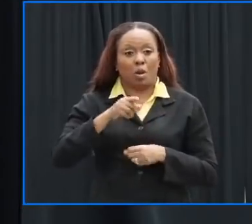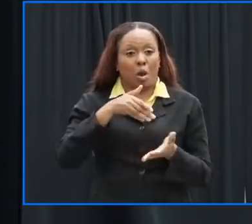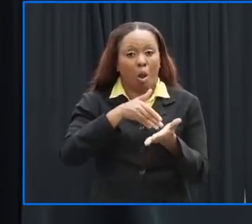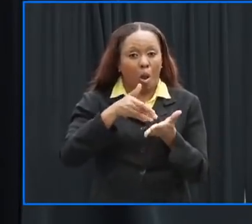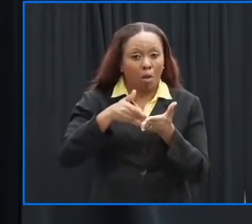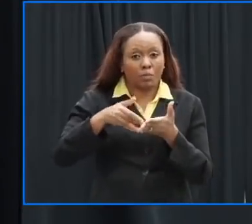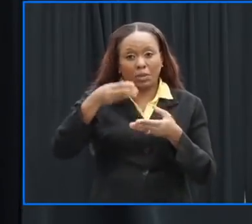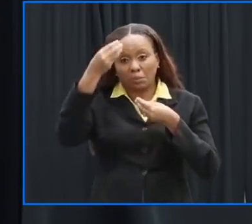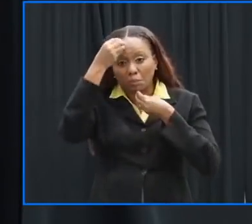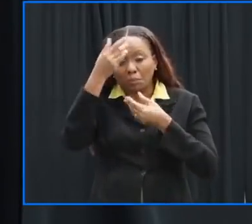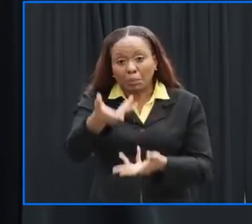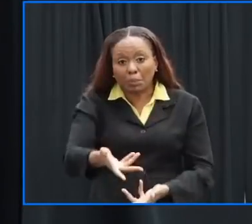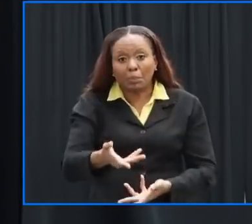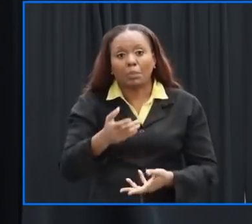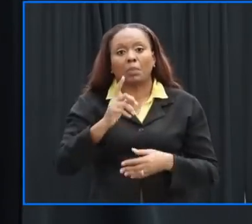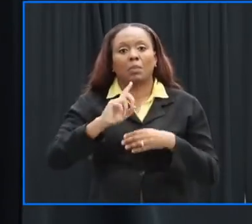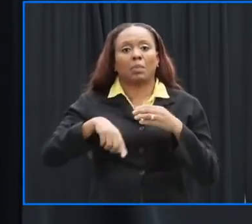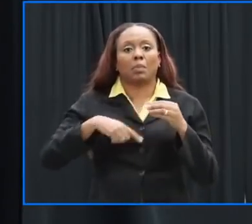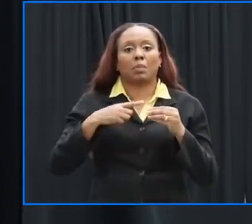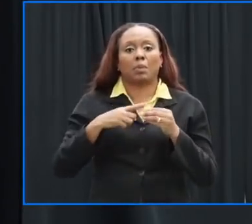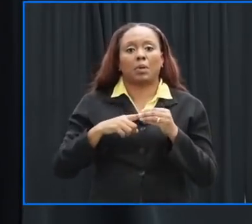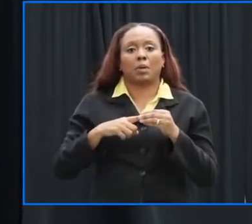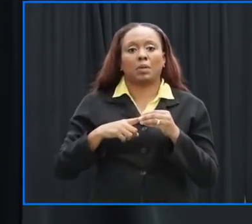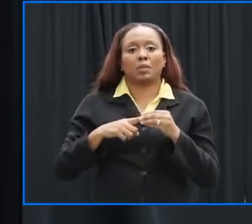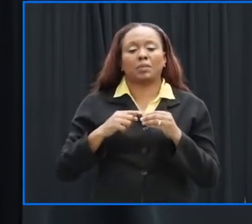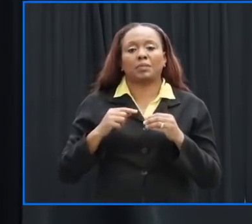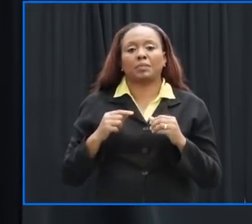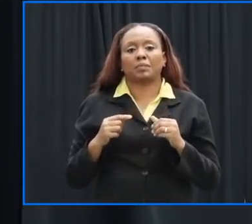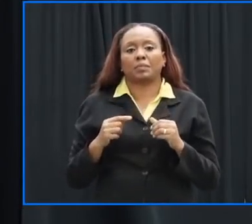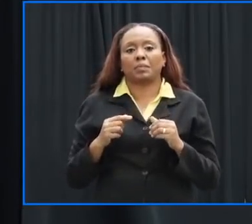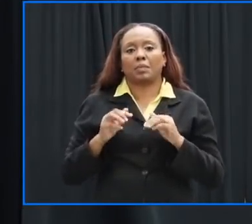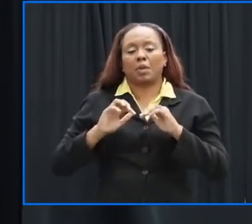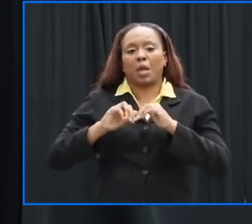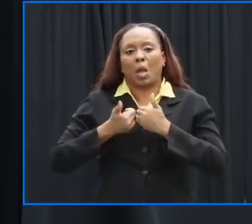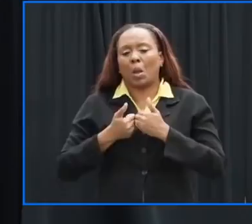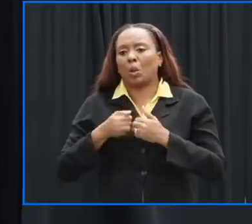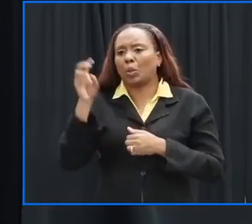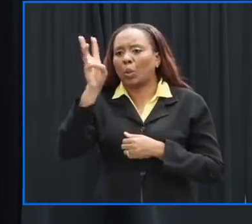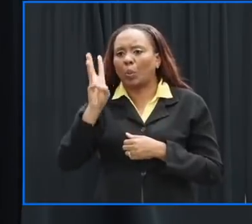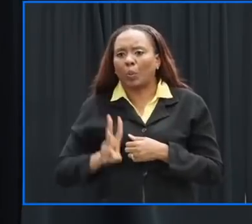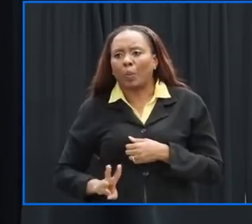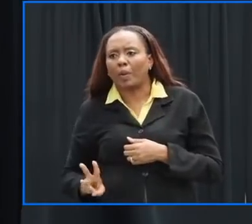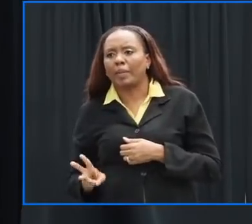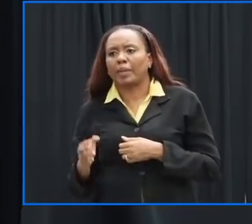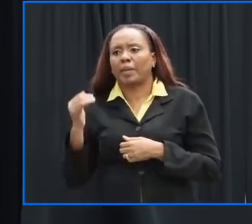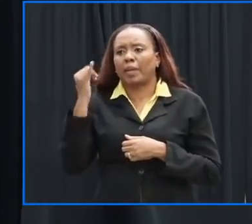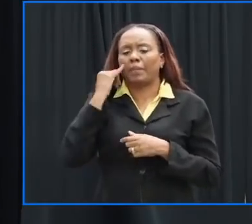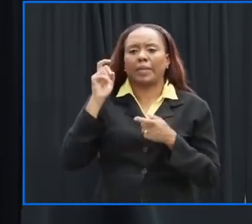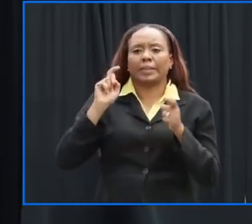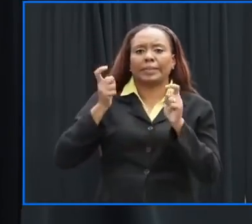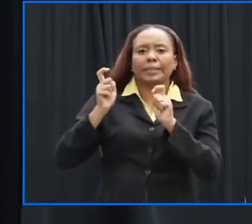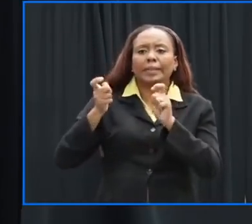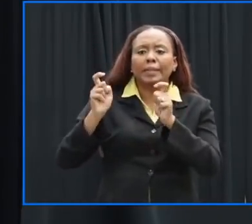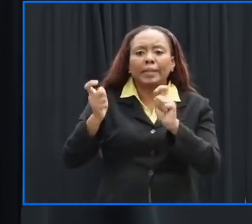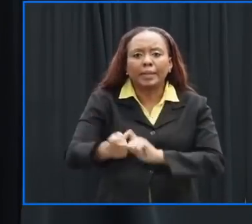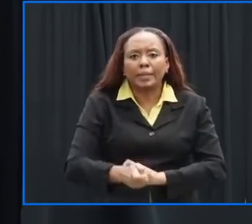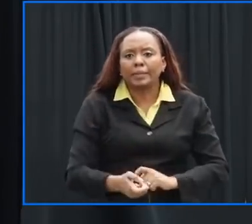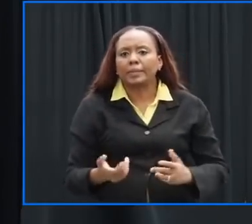to the public in terms of the progression of the system as well as any